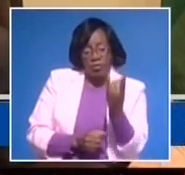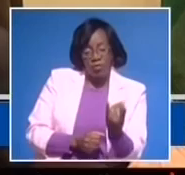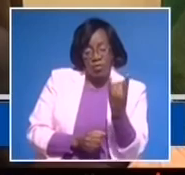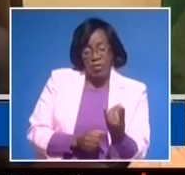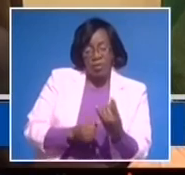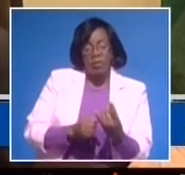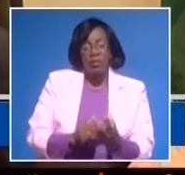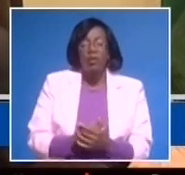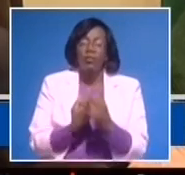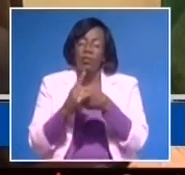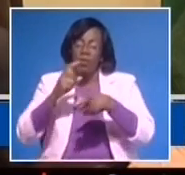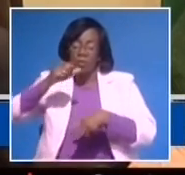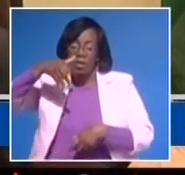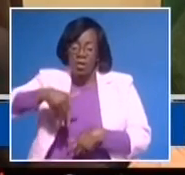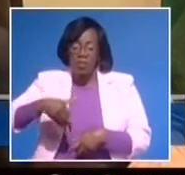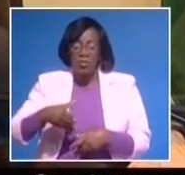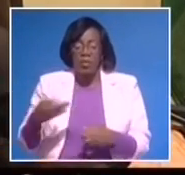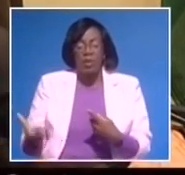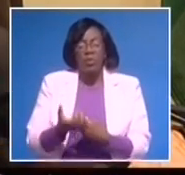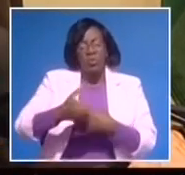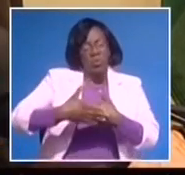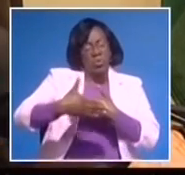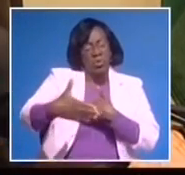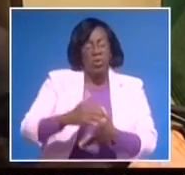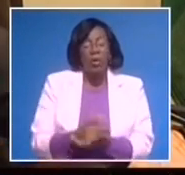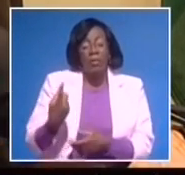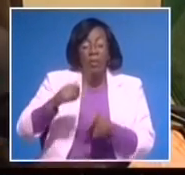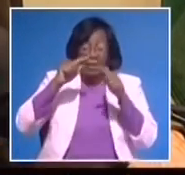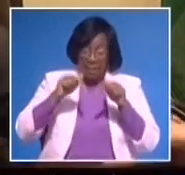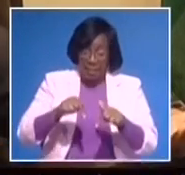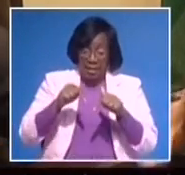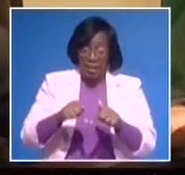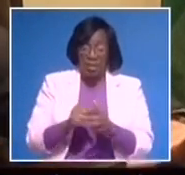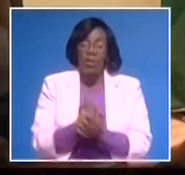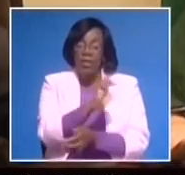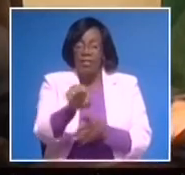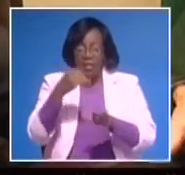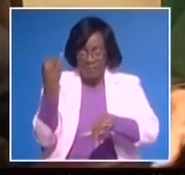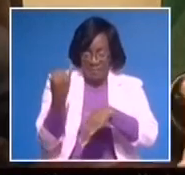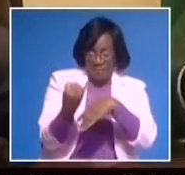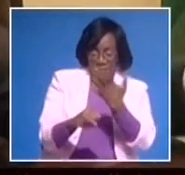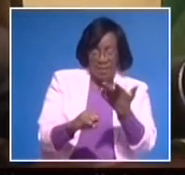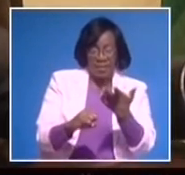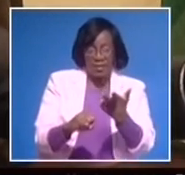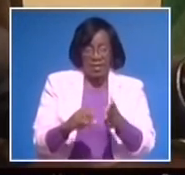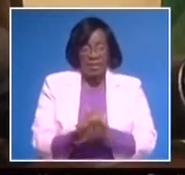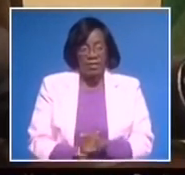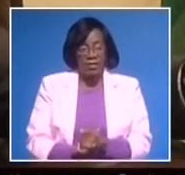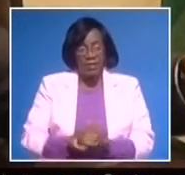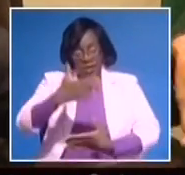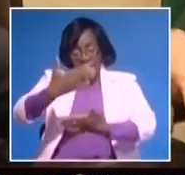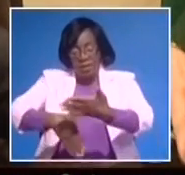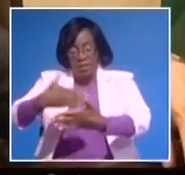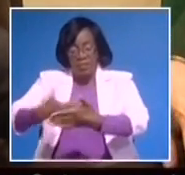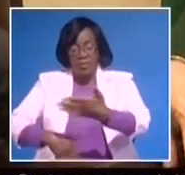along. And our understanding is that now they are at the final phase of drafting the necessary regulations.